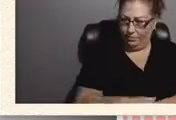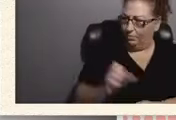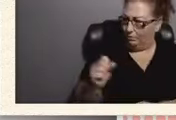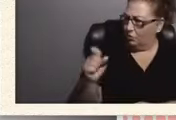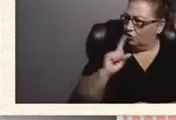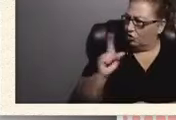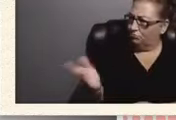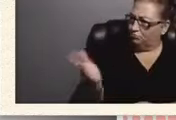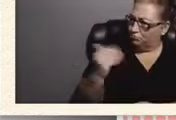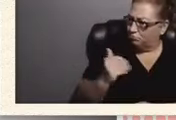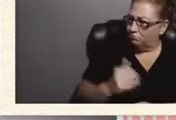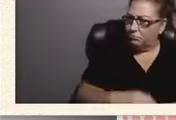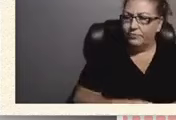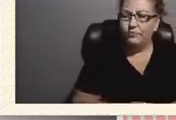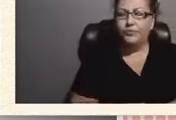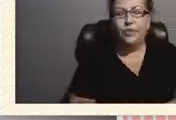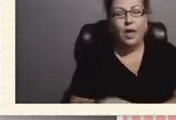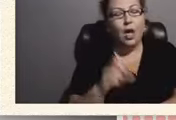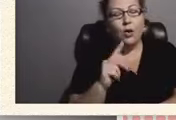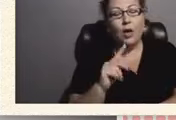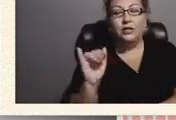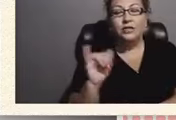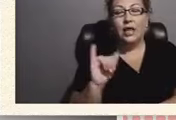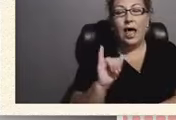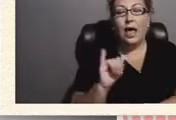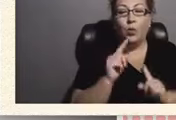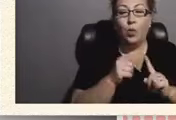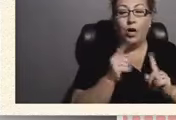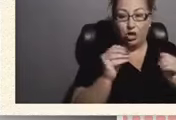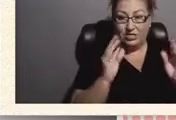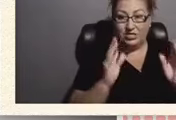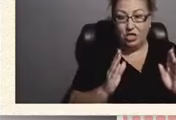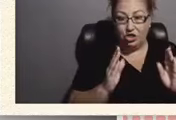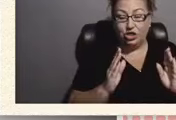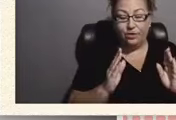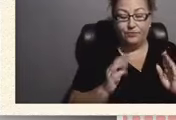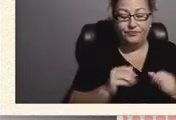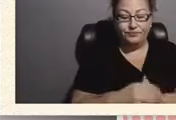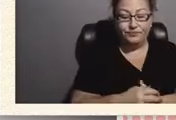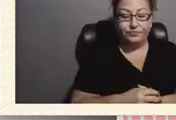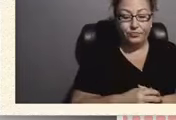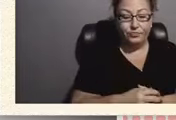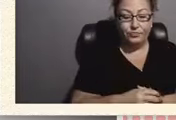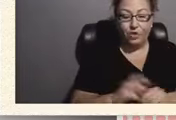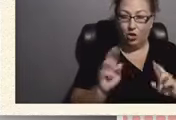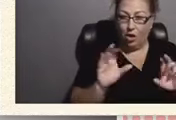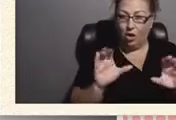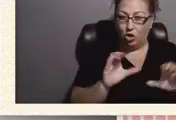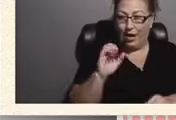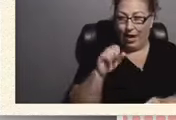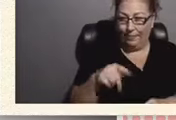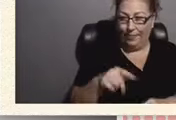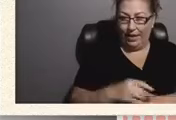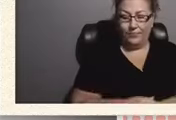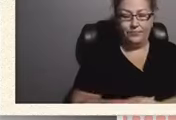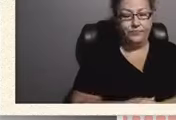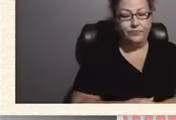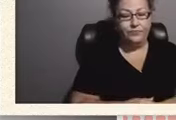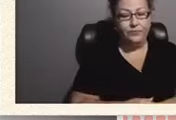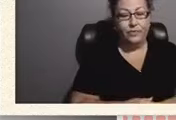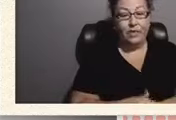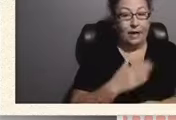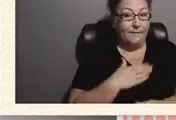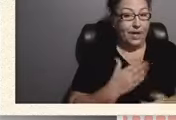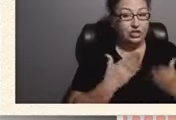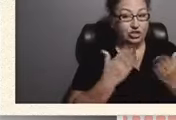Okay. So like when, when you're a teacher and you're, um, ready to do an IEP. Okay. My suggestion is